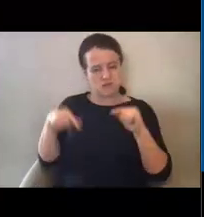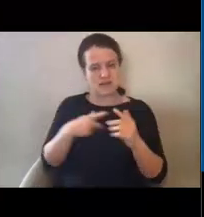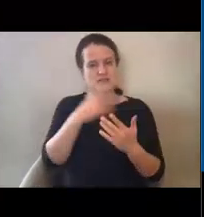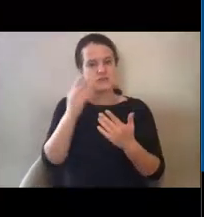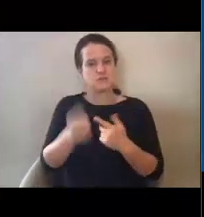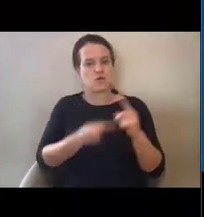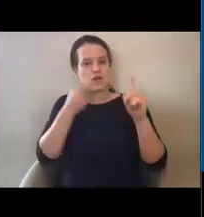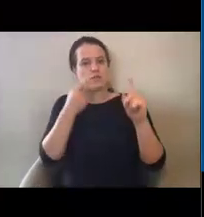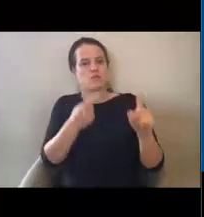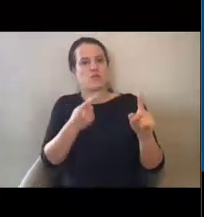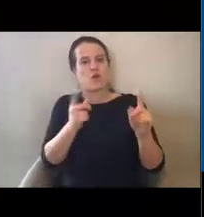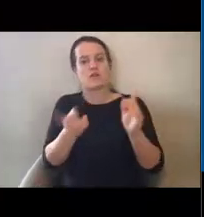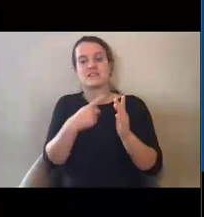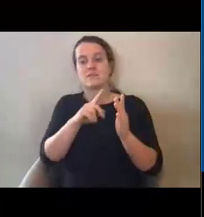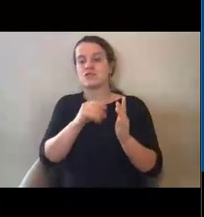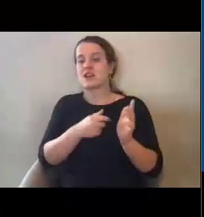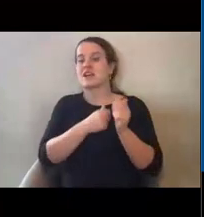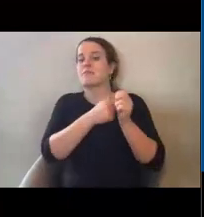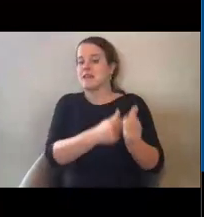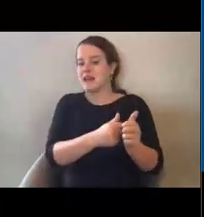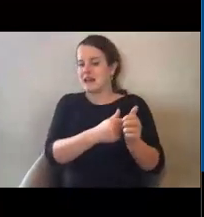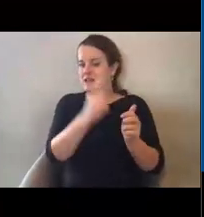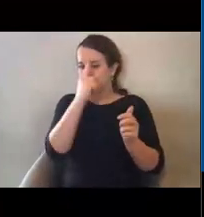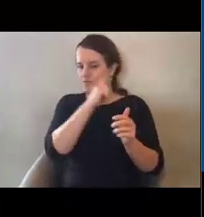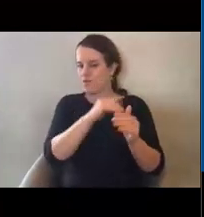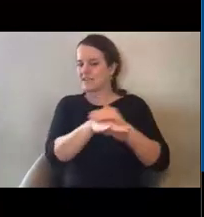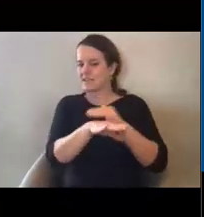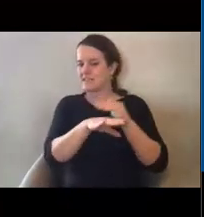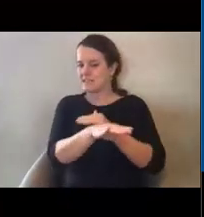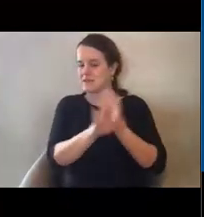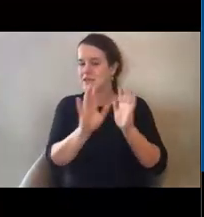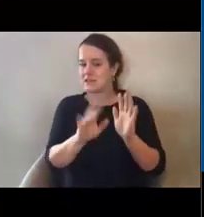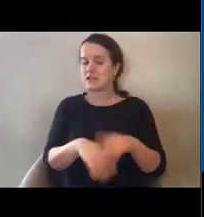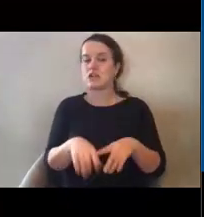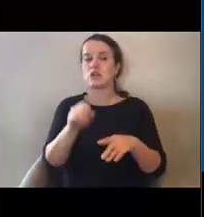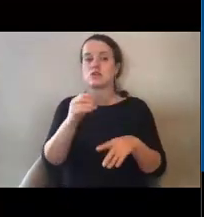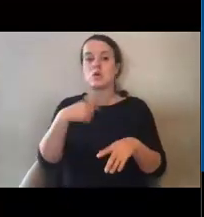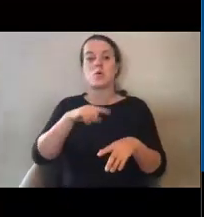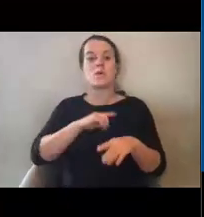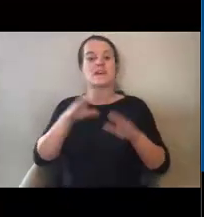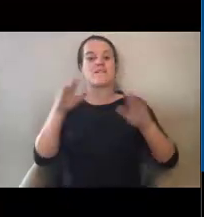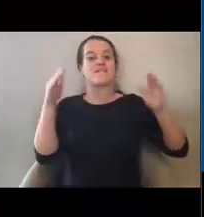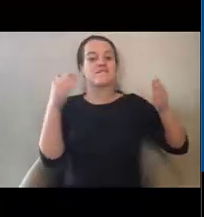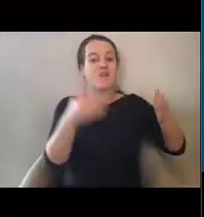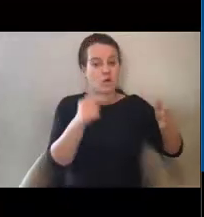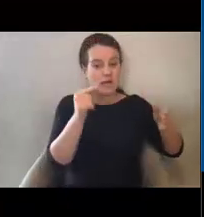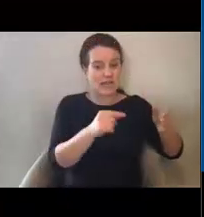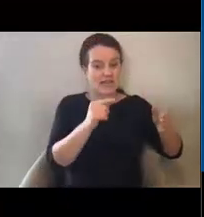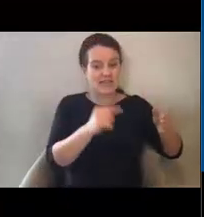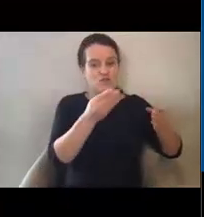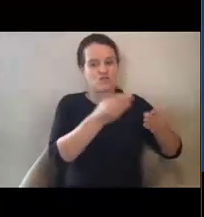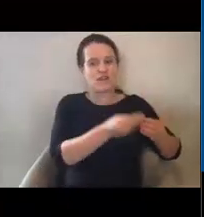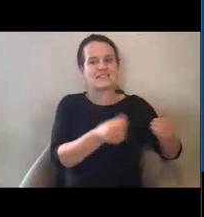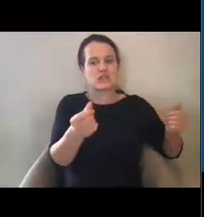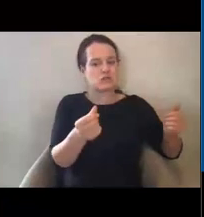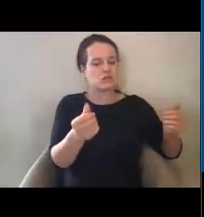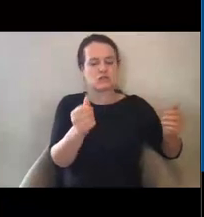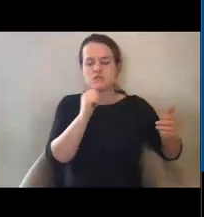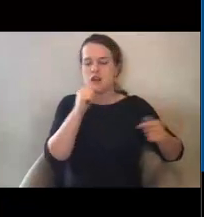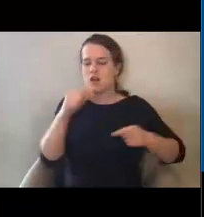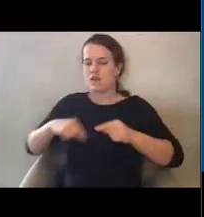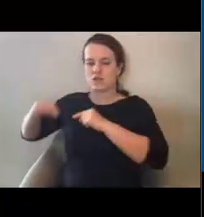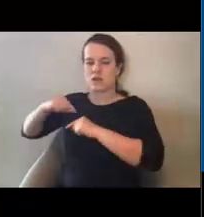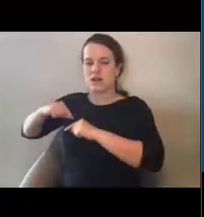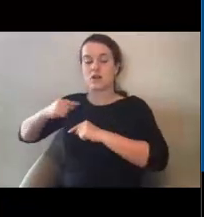compliance. So we, as a focus, are focused on resolution. We're asking that you